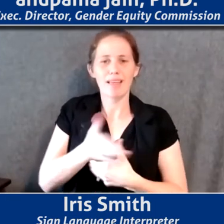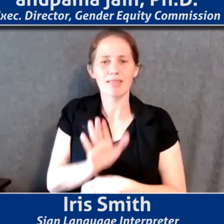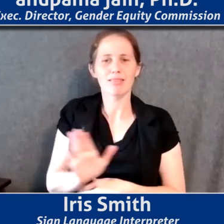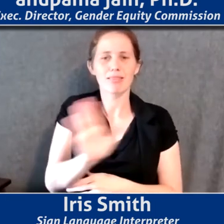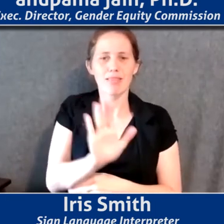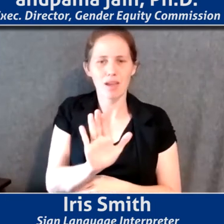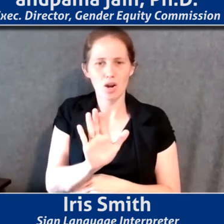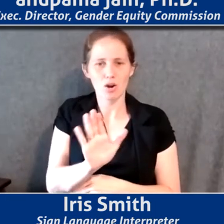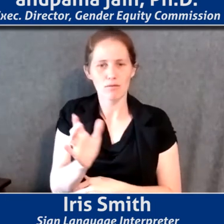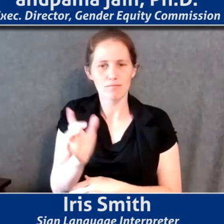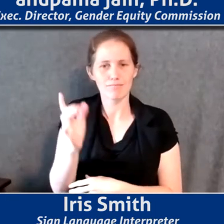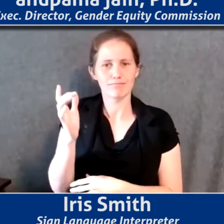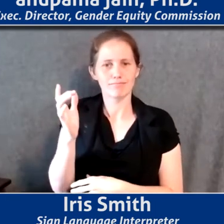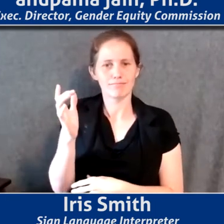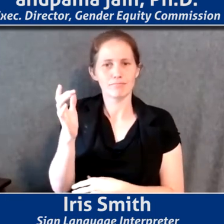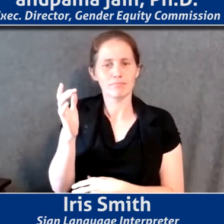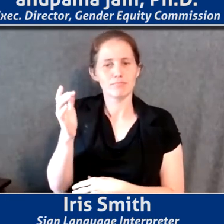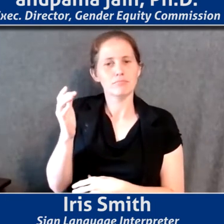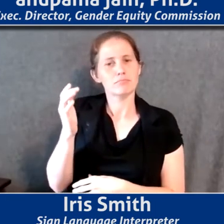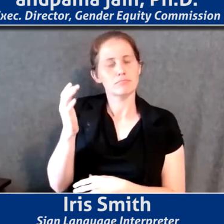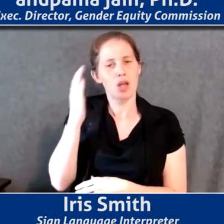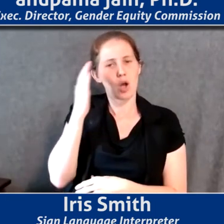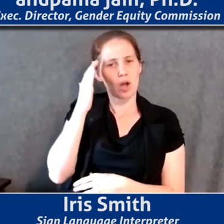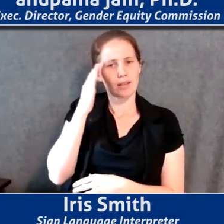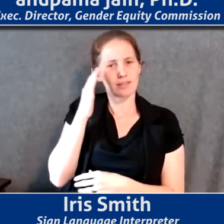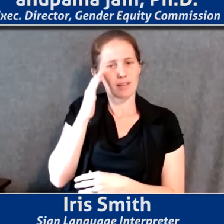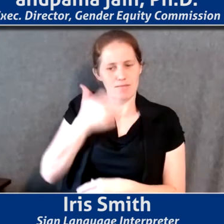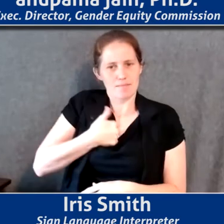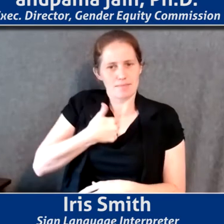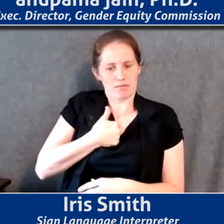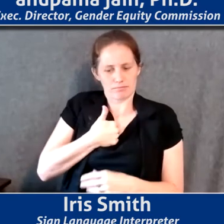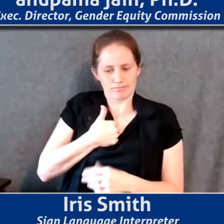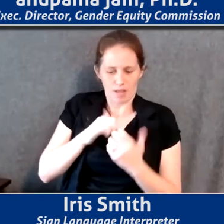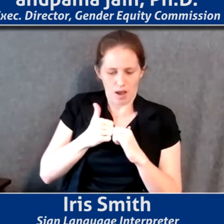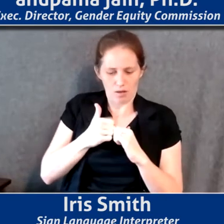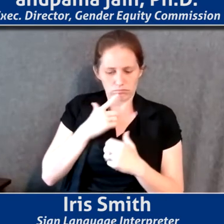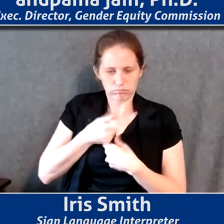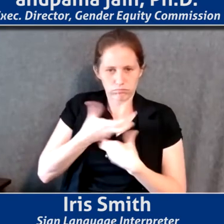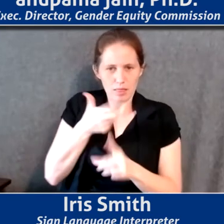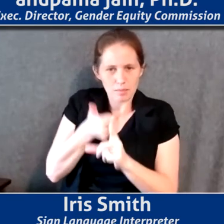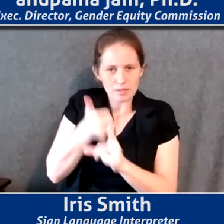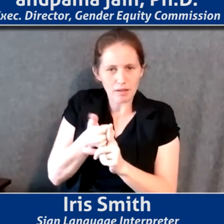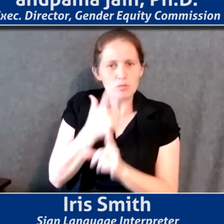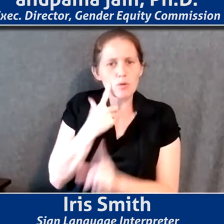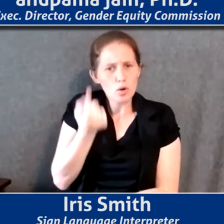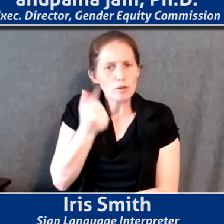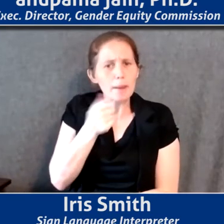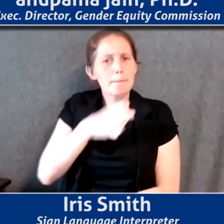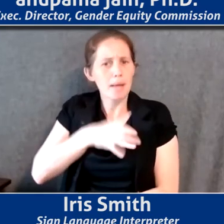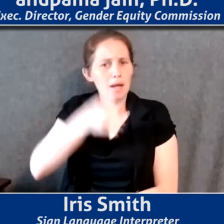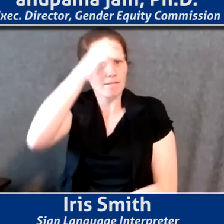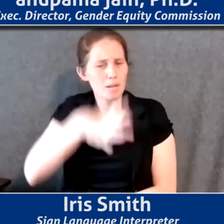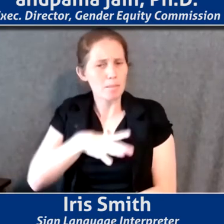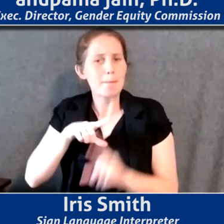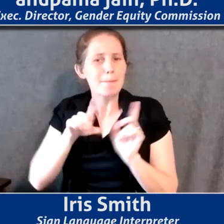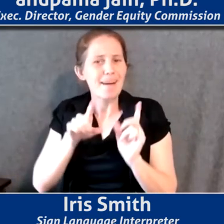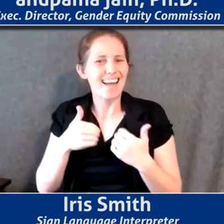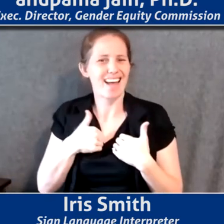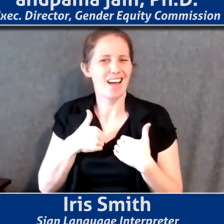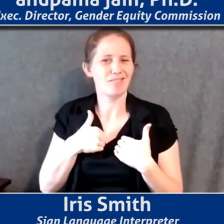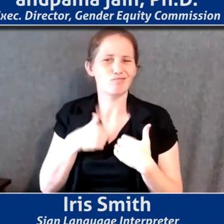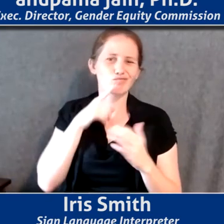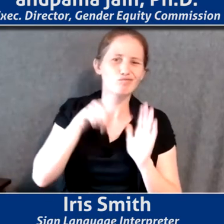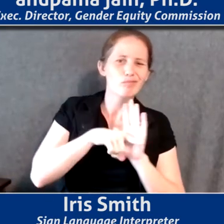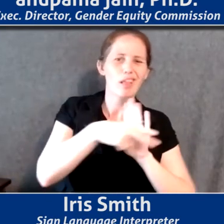sense of themselves in, and once again, we have male and female, but there are also stereotypes, implicit